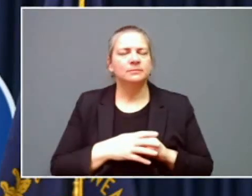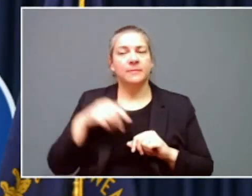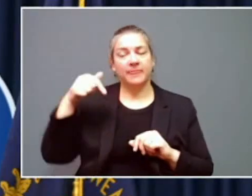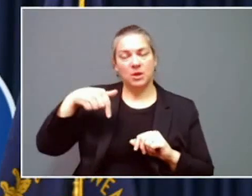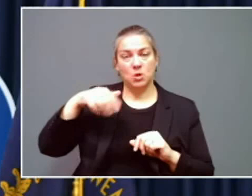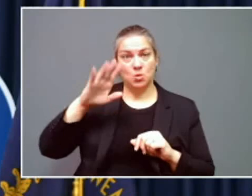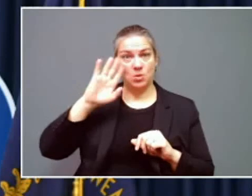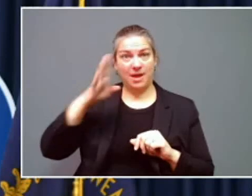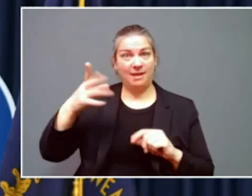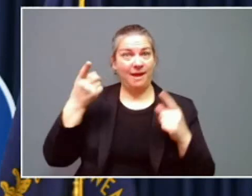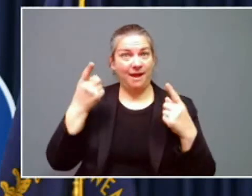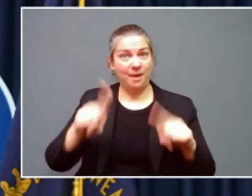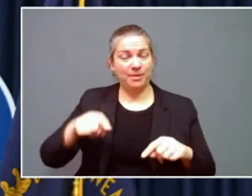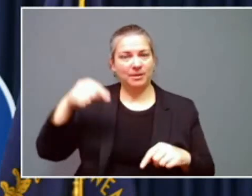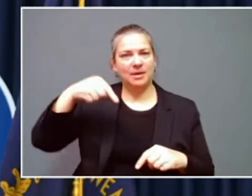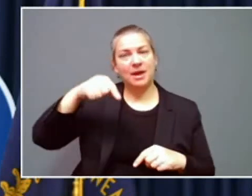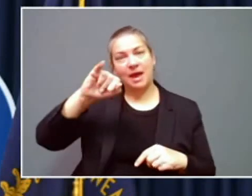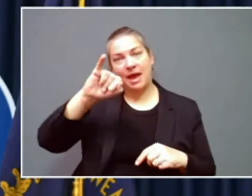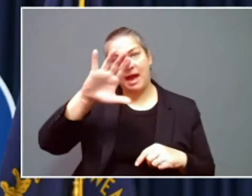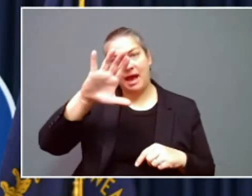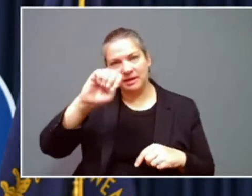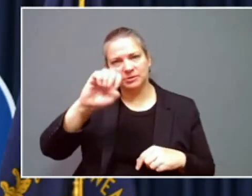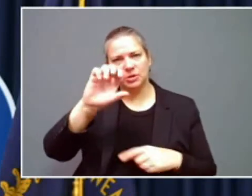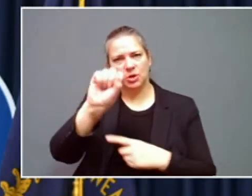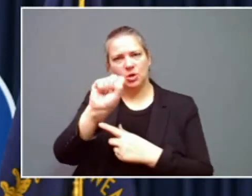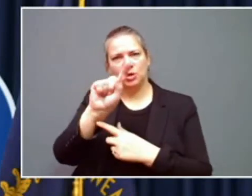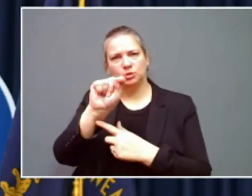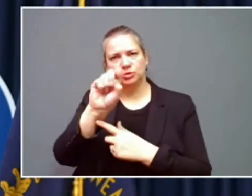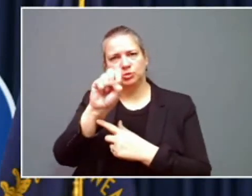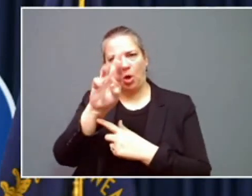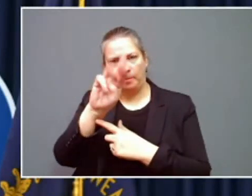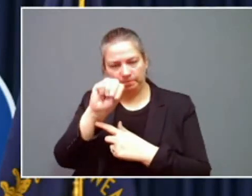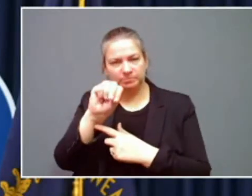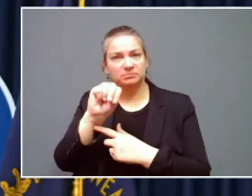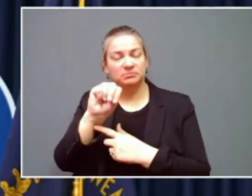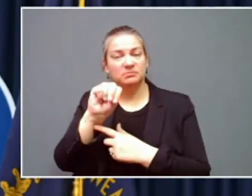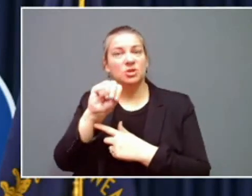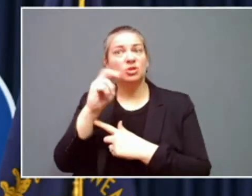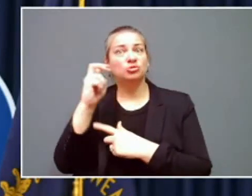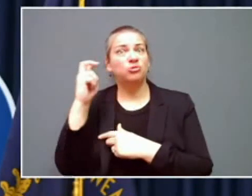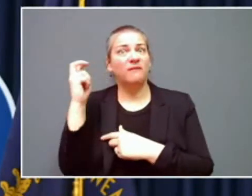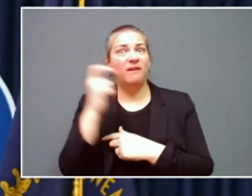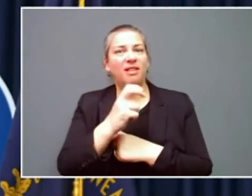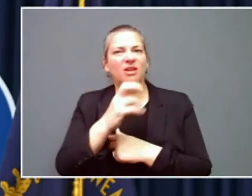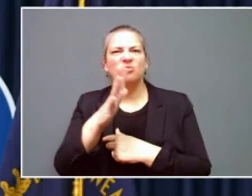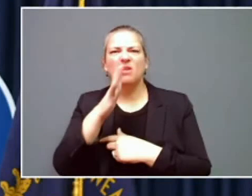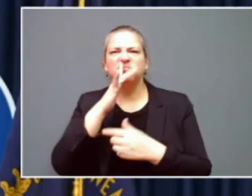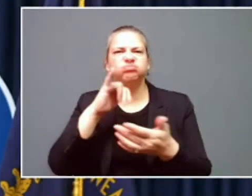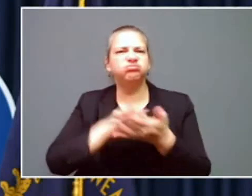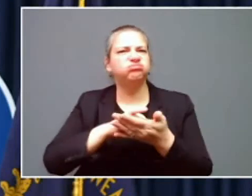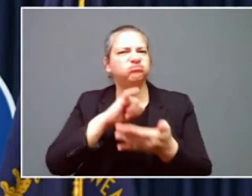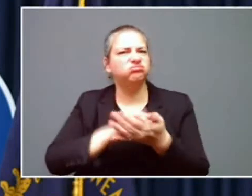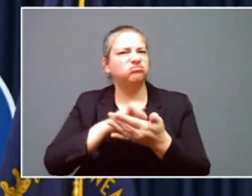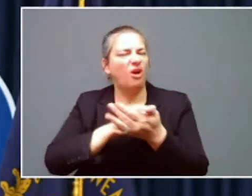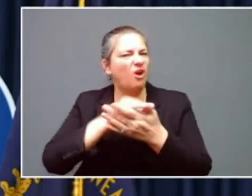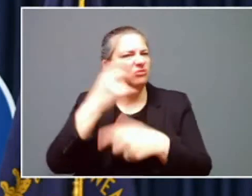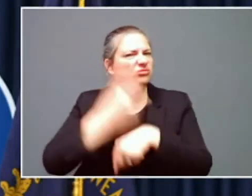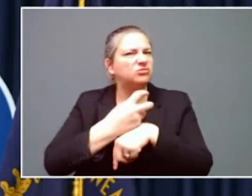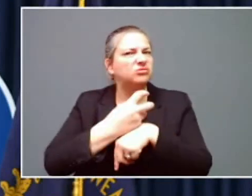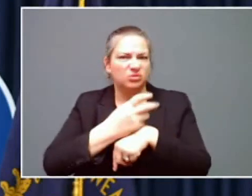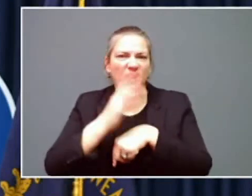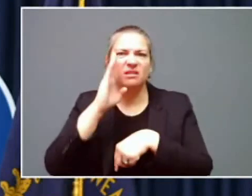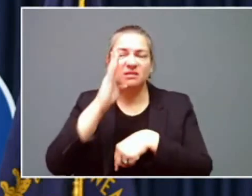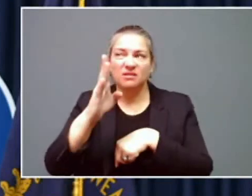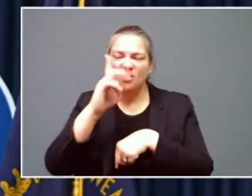may make travel difficult to impossible at some times in various regions of our state, and the